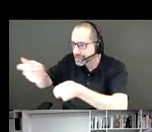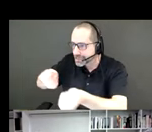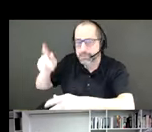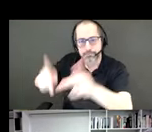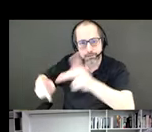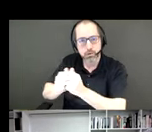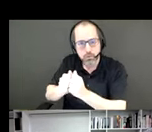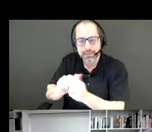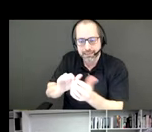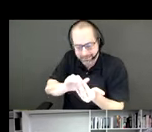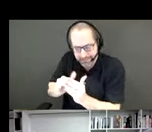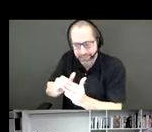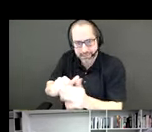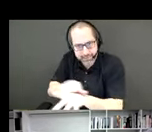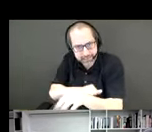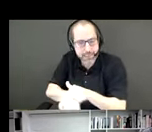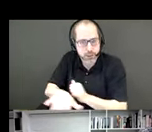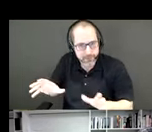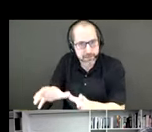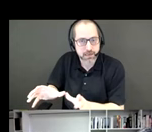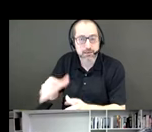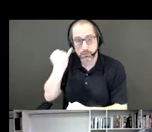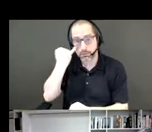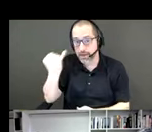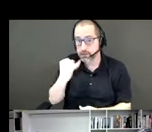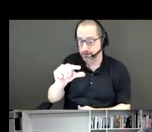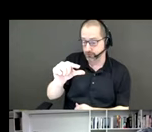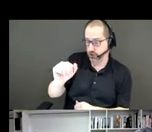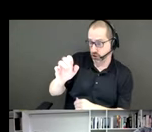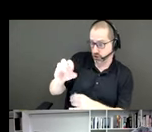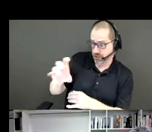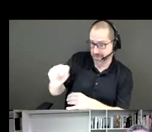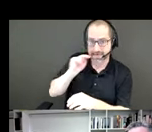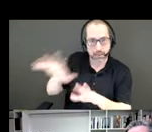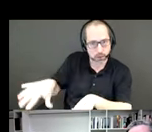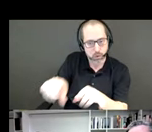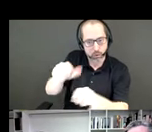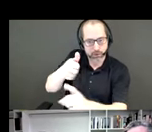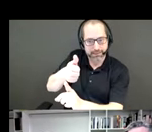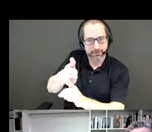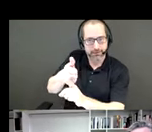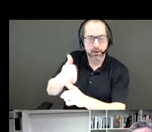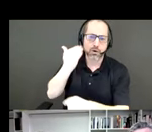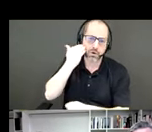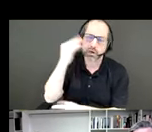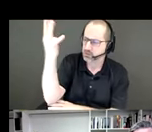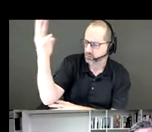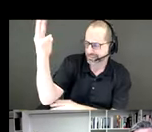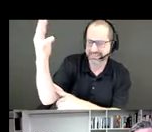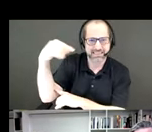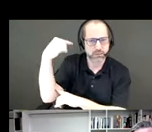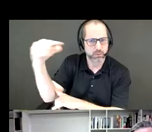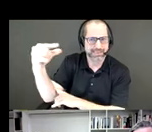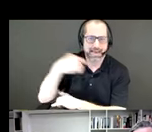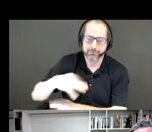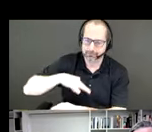What if the Gardner was to host its own? So the benefits of trees are well known, and there are many initiatives in the city.